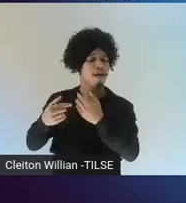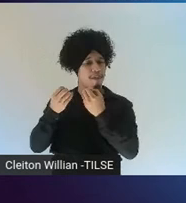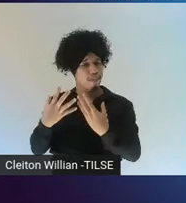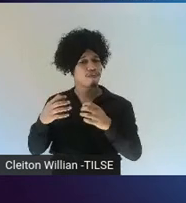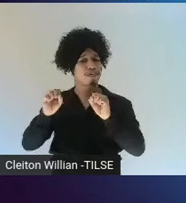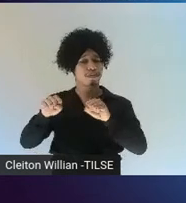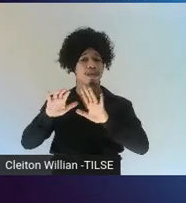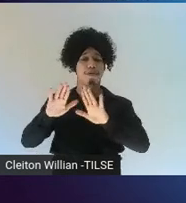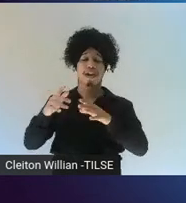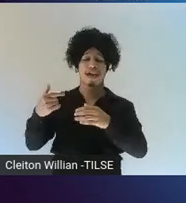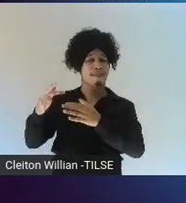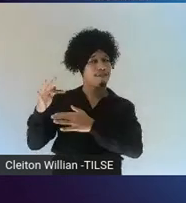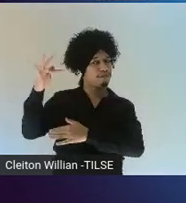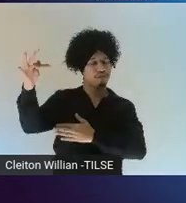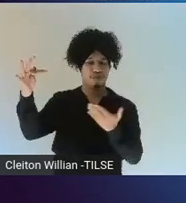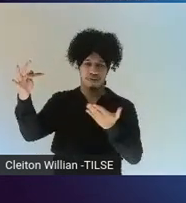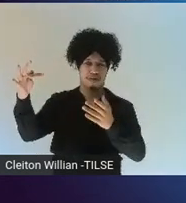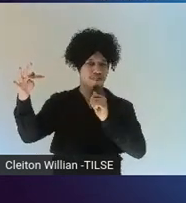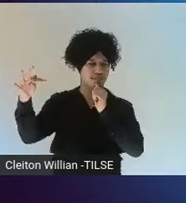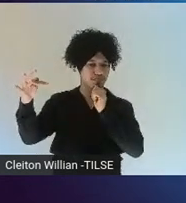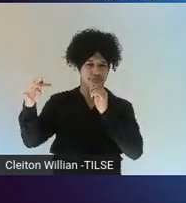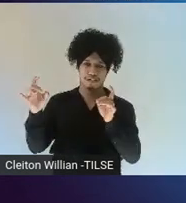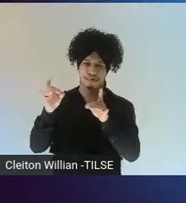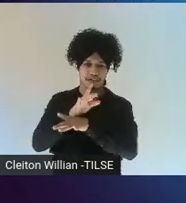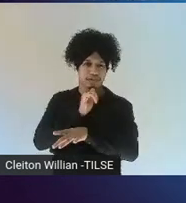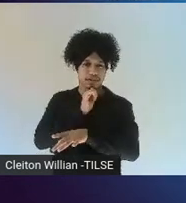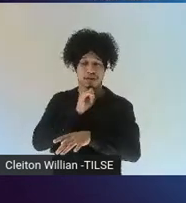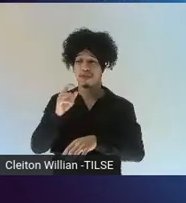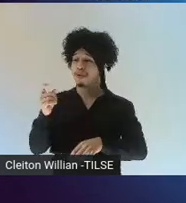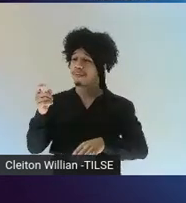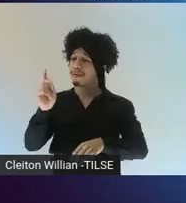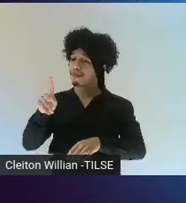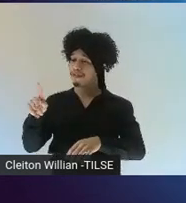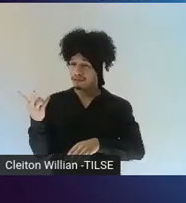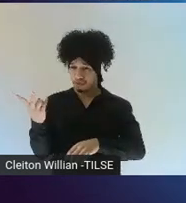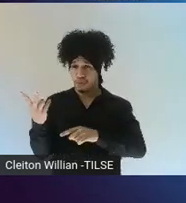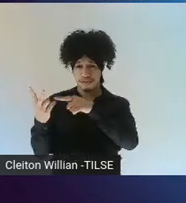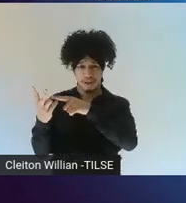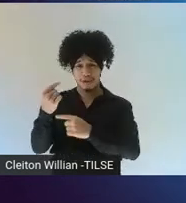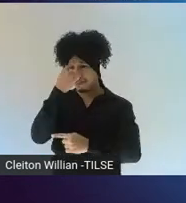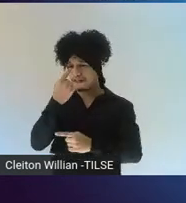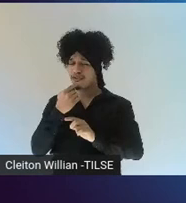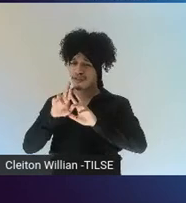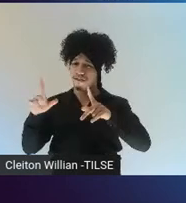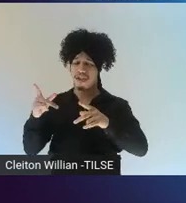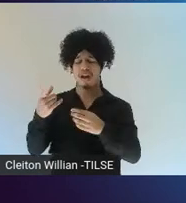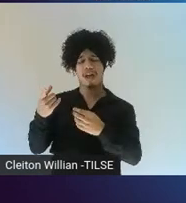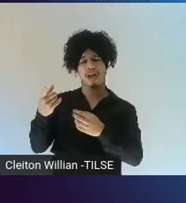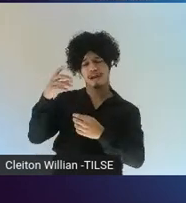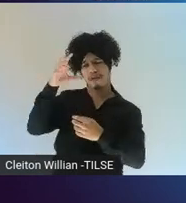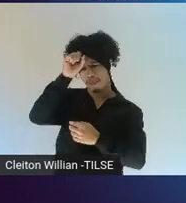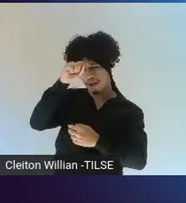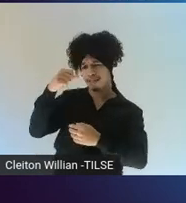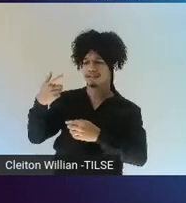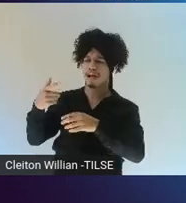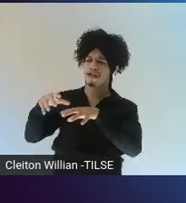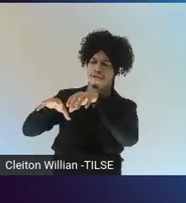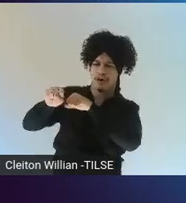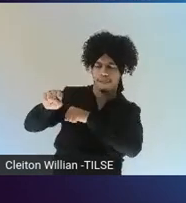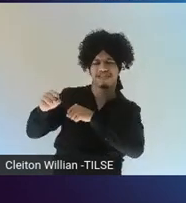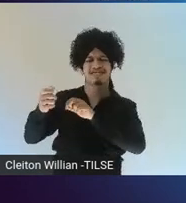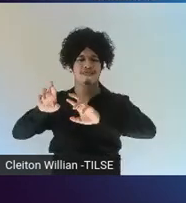instructors obviously were trained very differently. So, being trained as a language teacher, you know, the